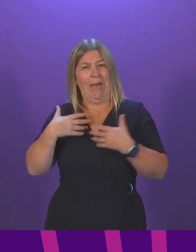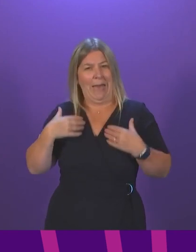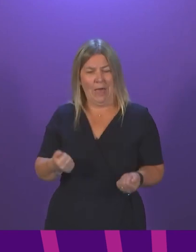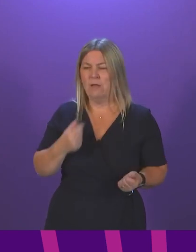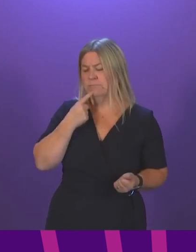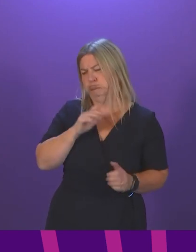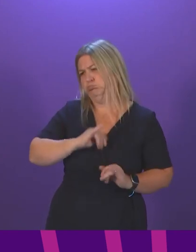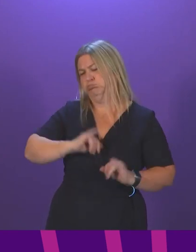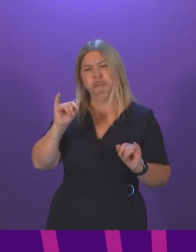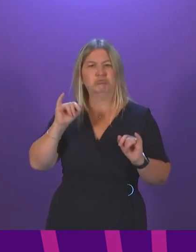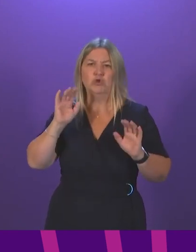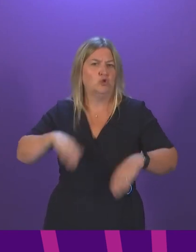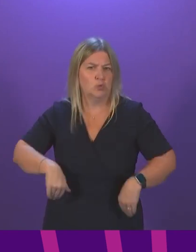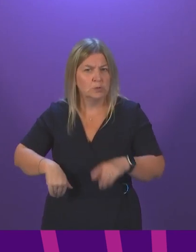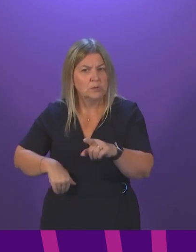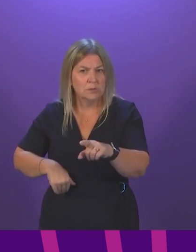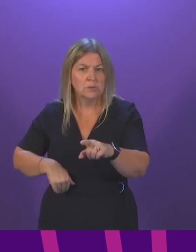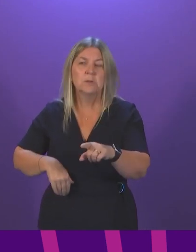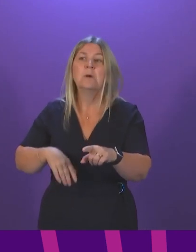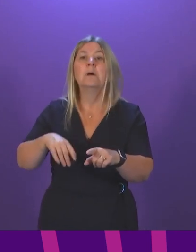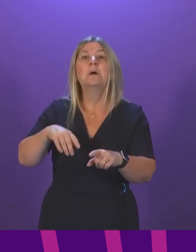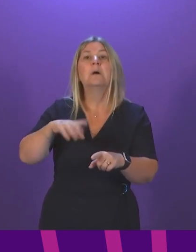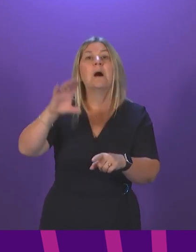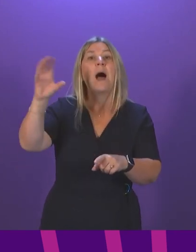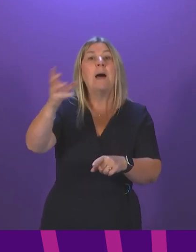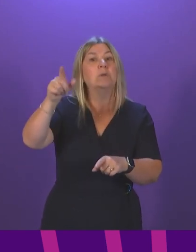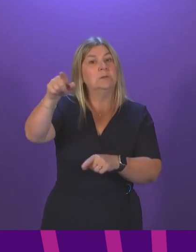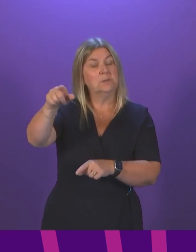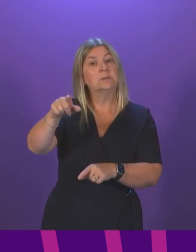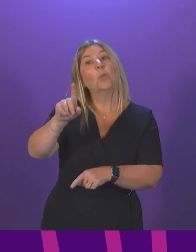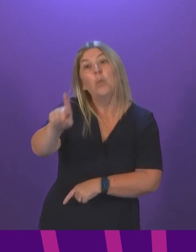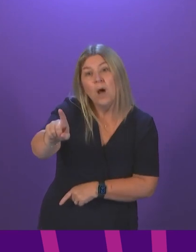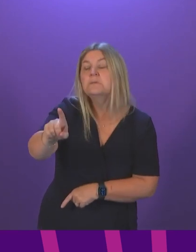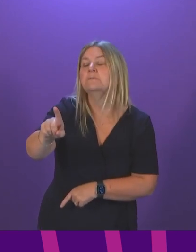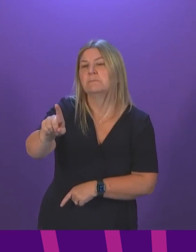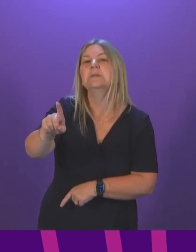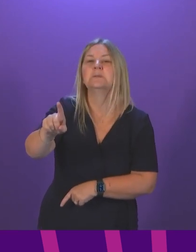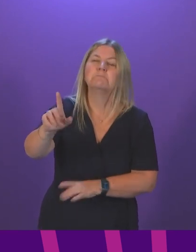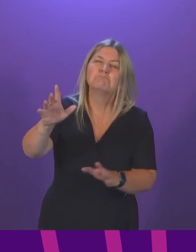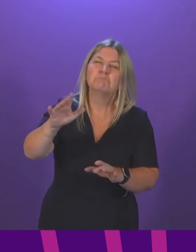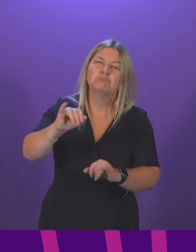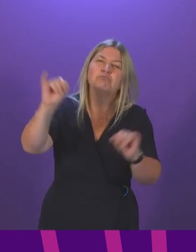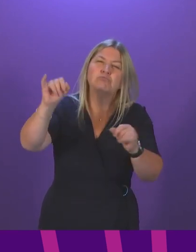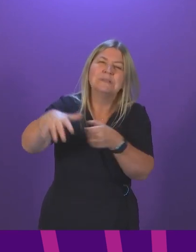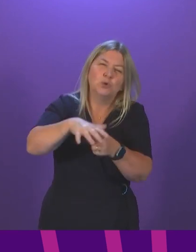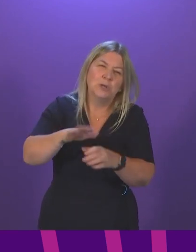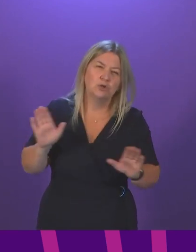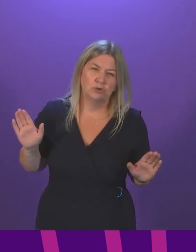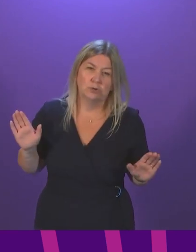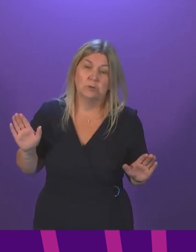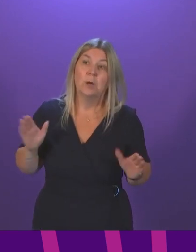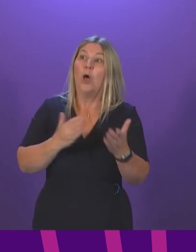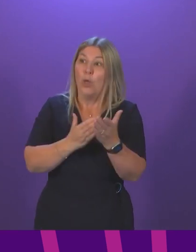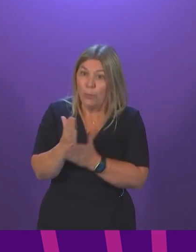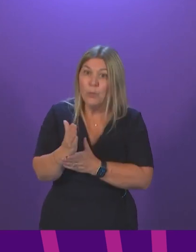And therefore, it is the case that ambulances are single crewed only in exceptional circumstances. During a global pandemic, we will face